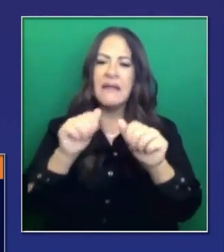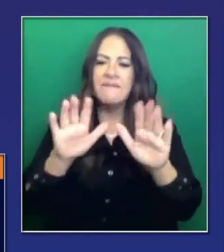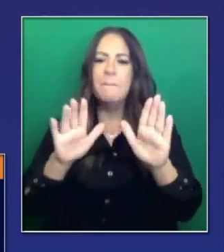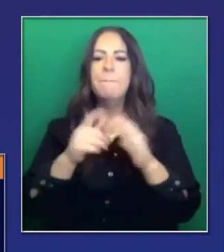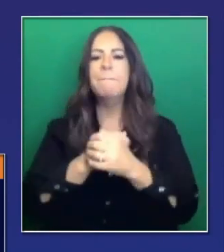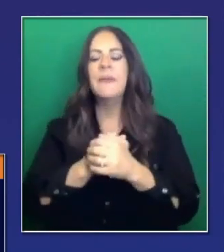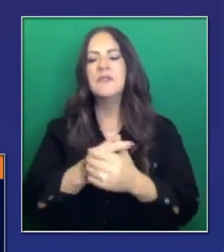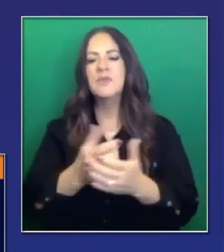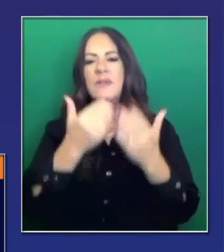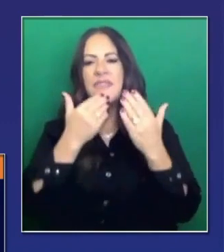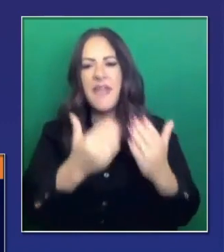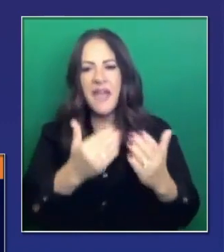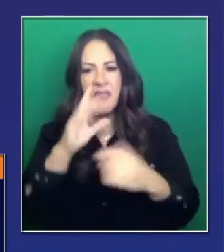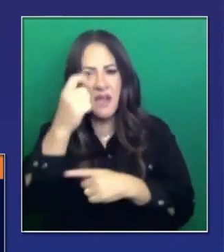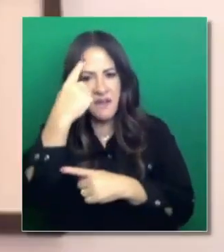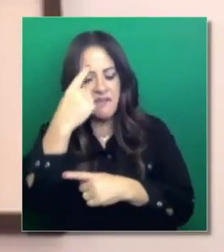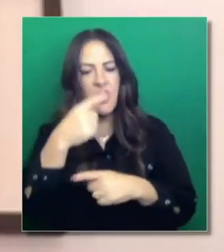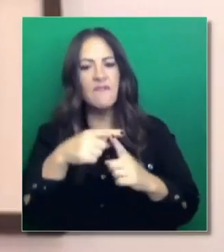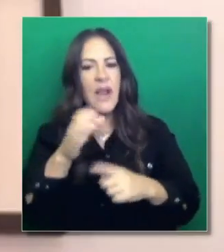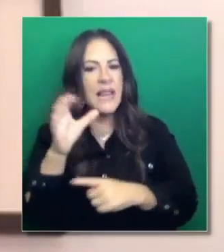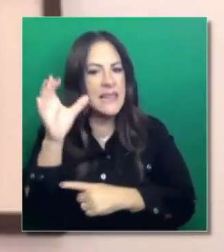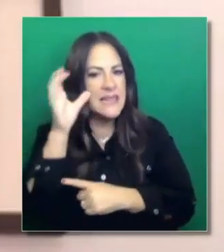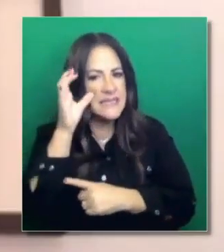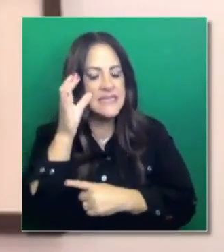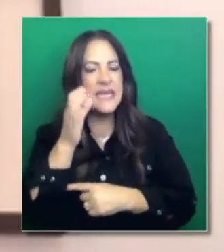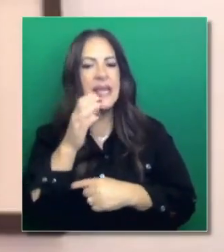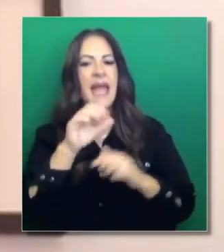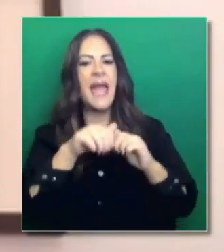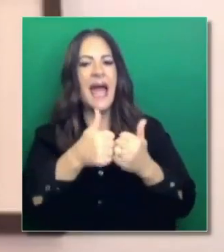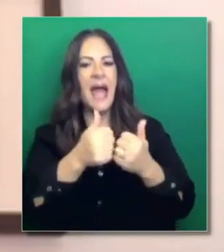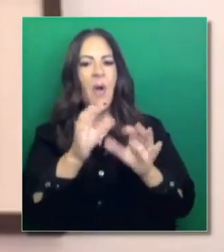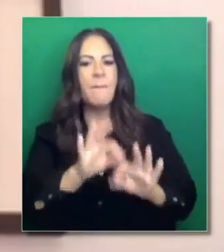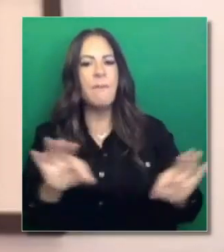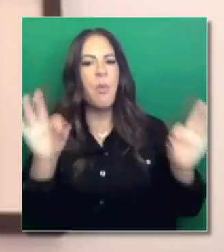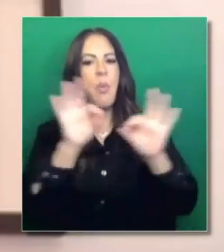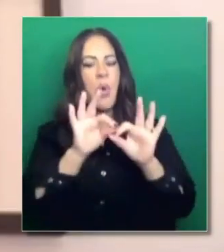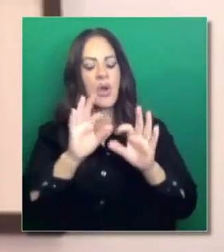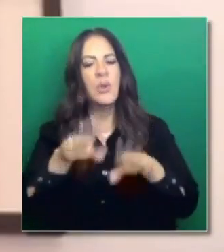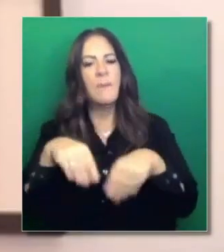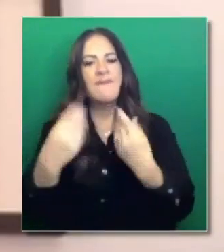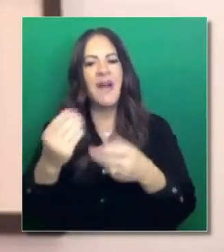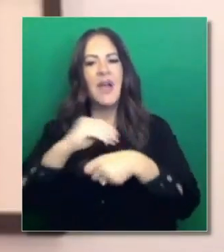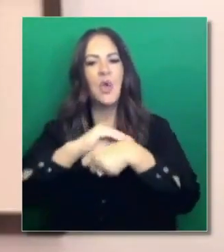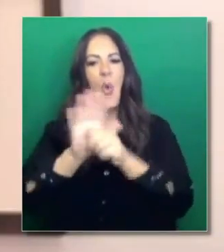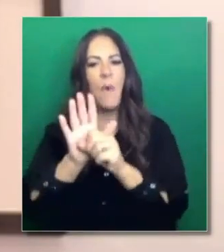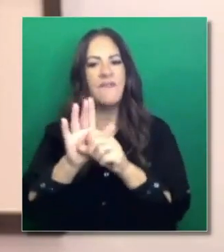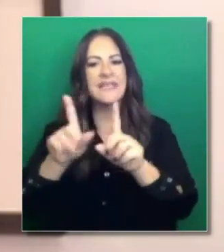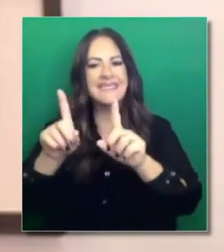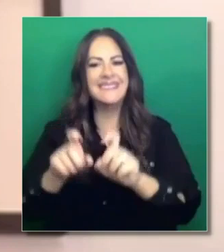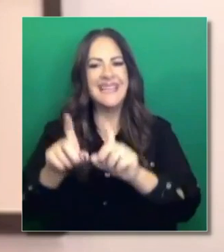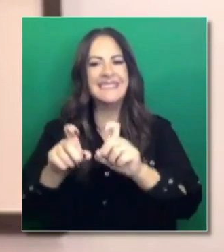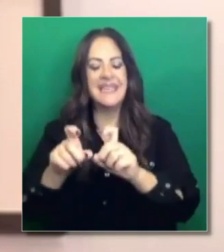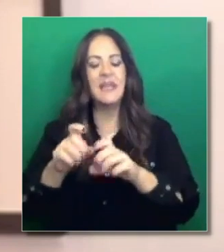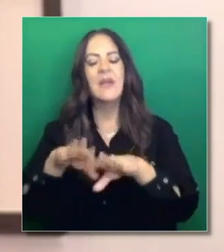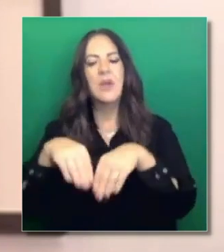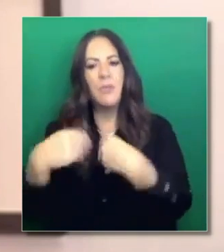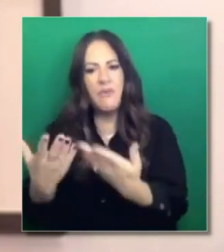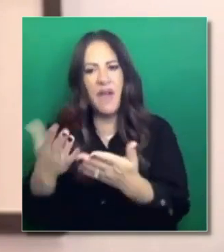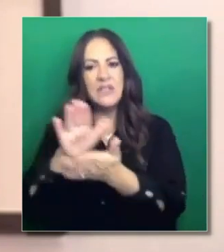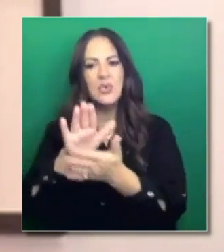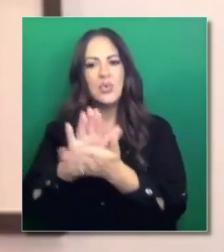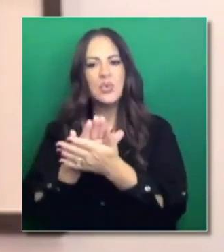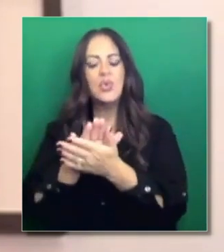Governor, for our candid conversations about the importance of COVID testing and creating a pathway for our schools to safely open.